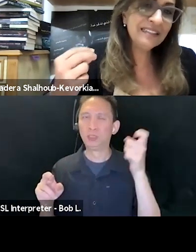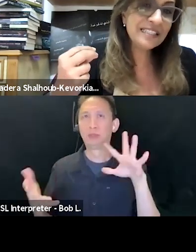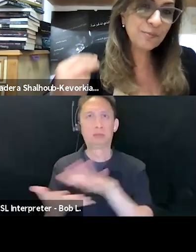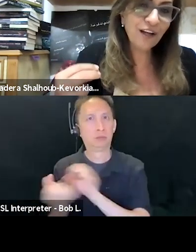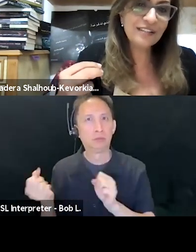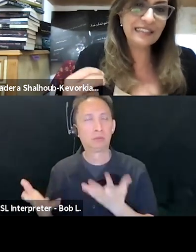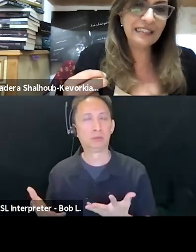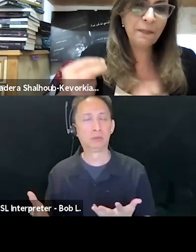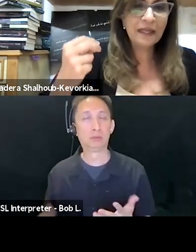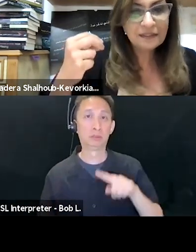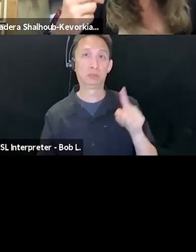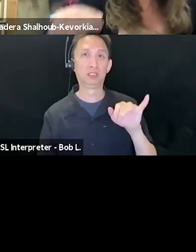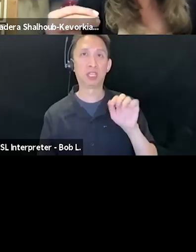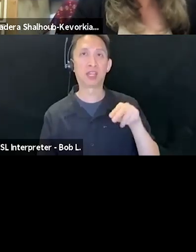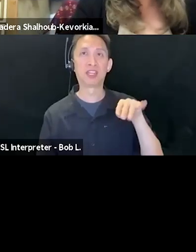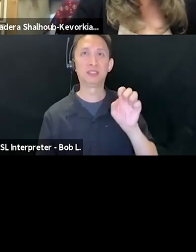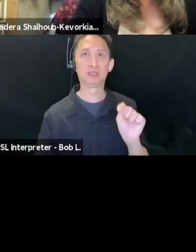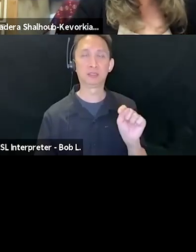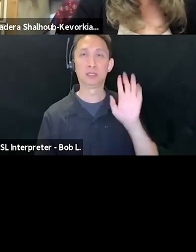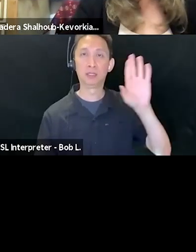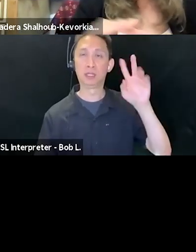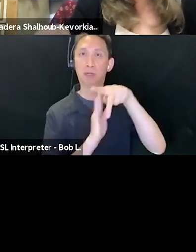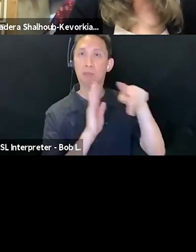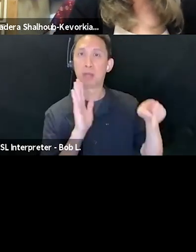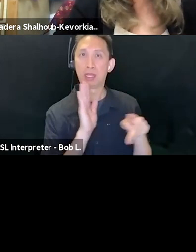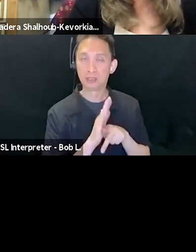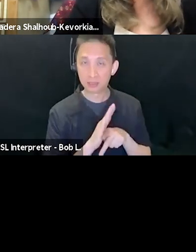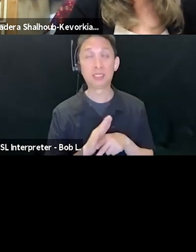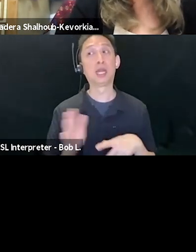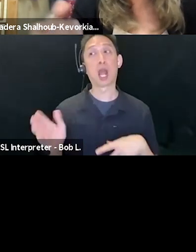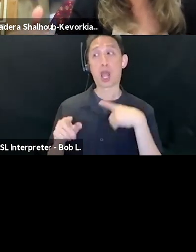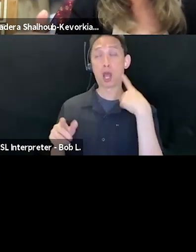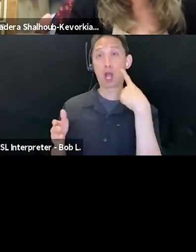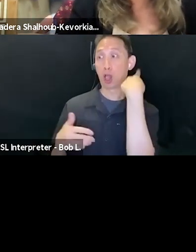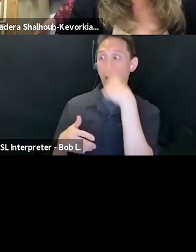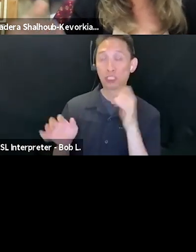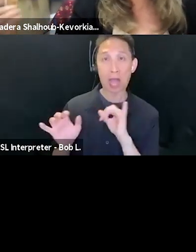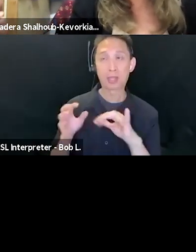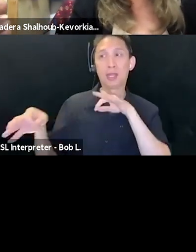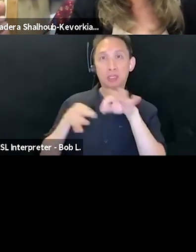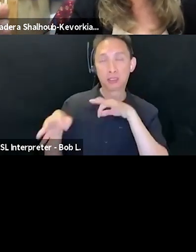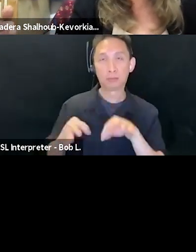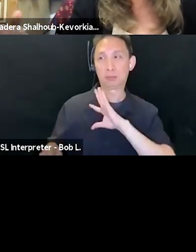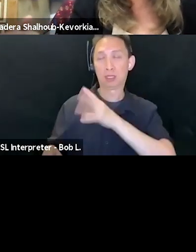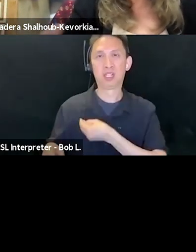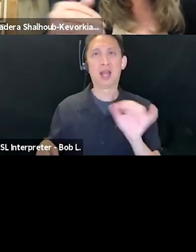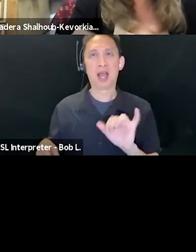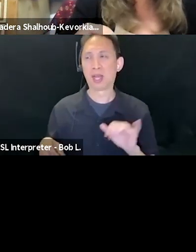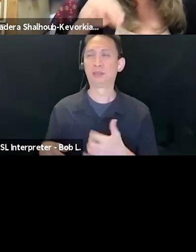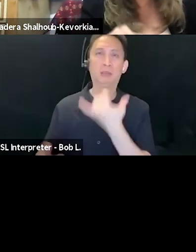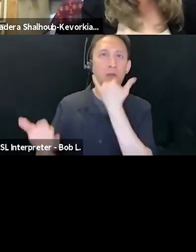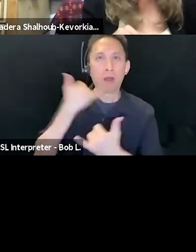Zionist policy to stage Palestinians as present absenteeism continues in multiple forms,